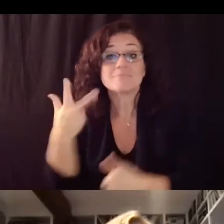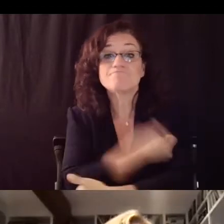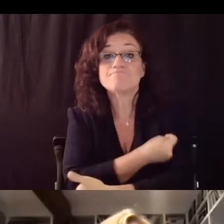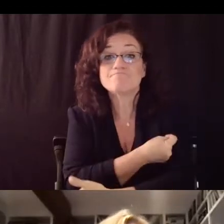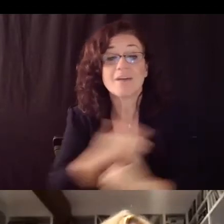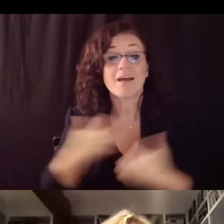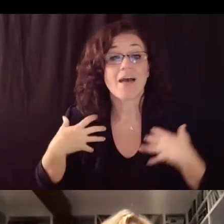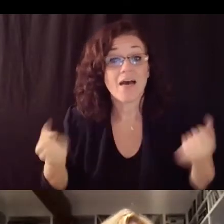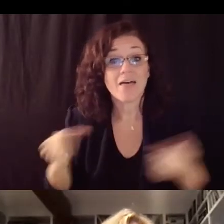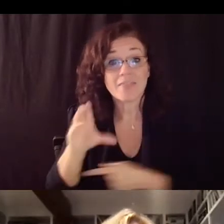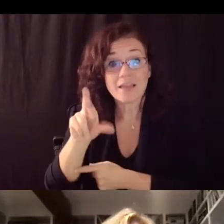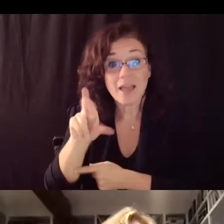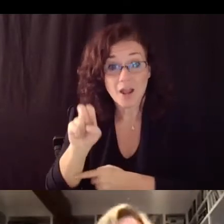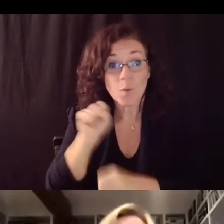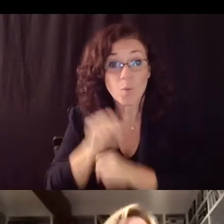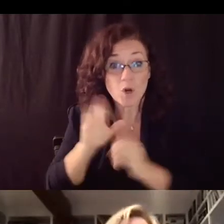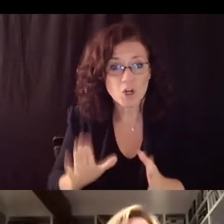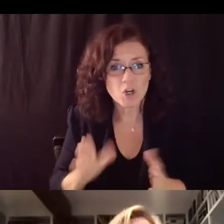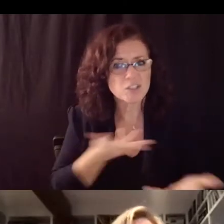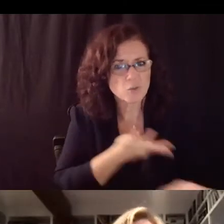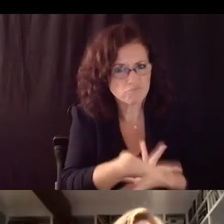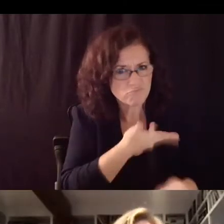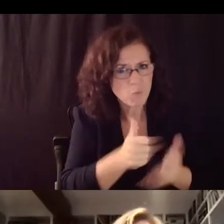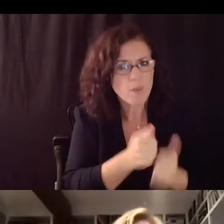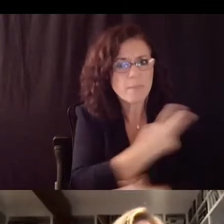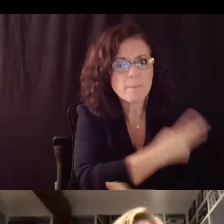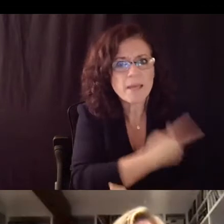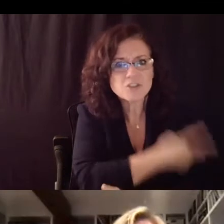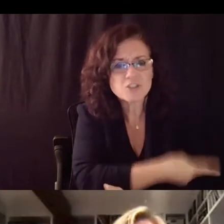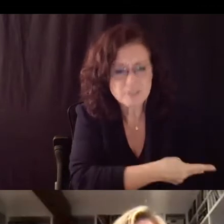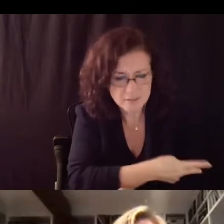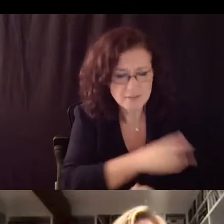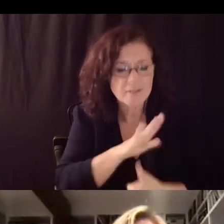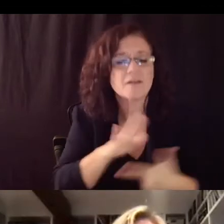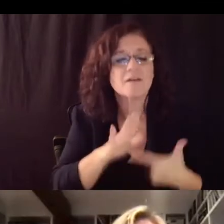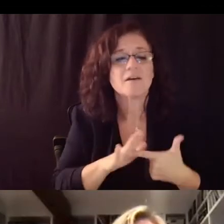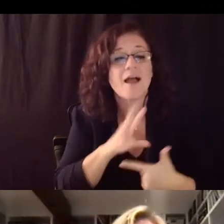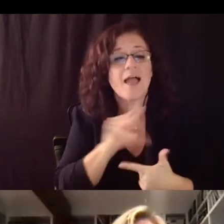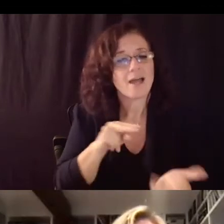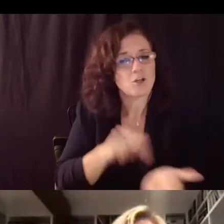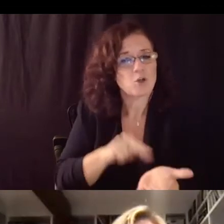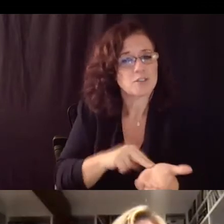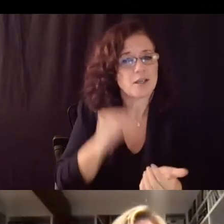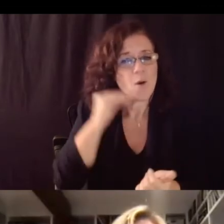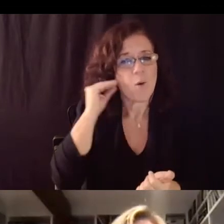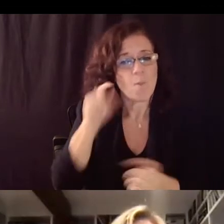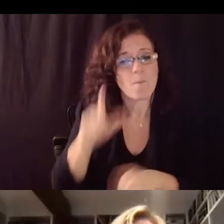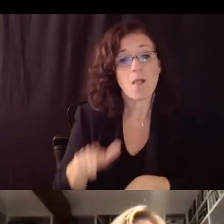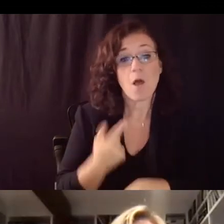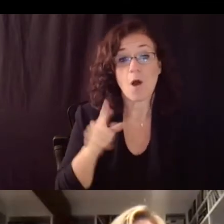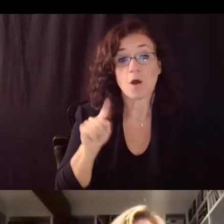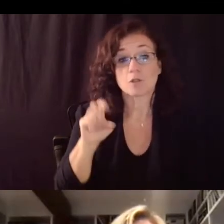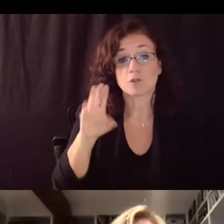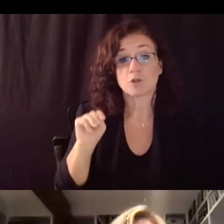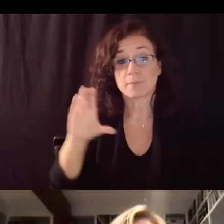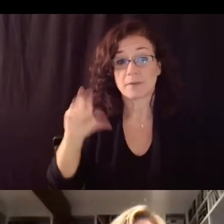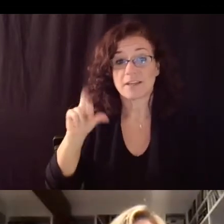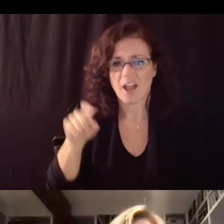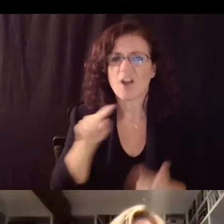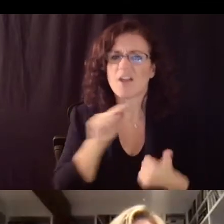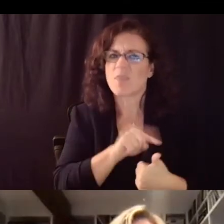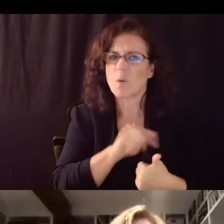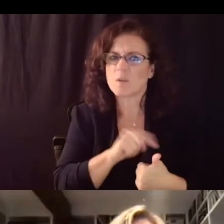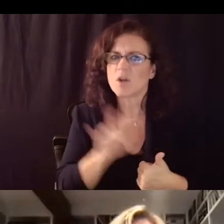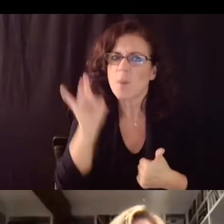with people who have covid and people in long-term care residents those are people with the highest rate of severe illness and death